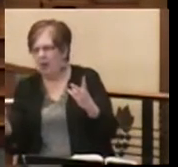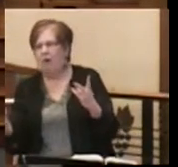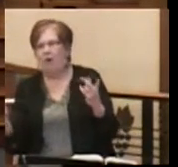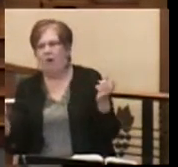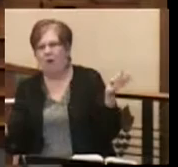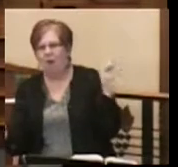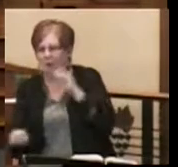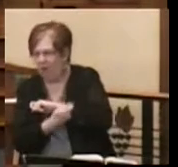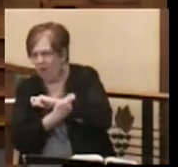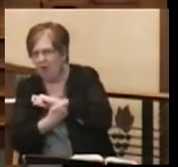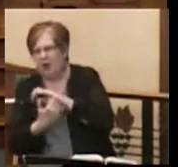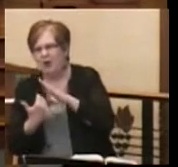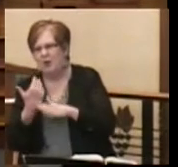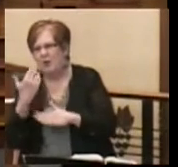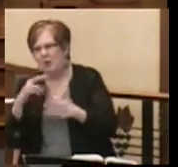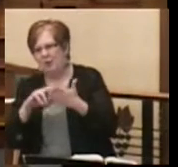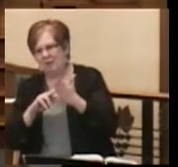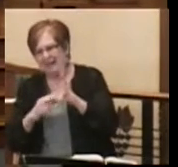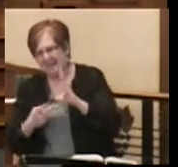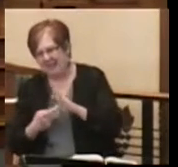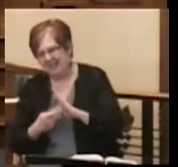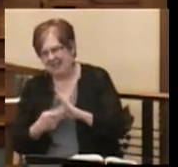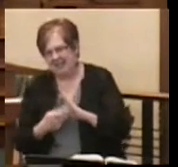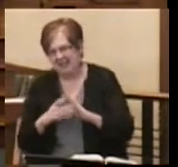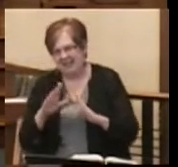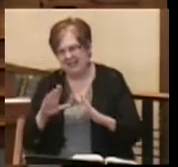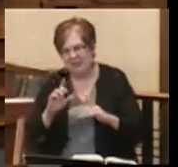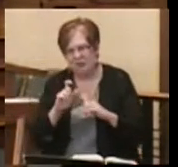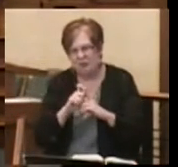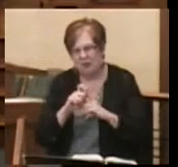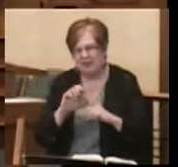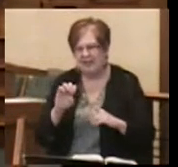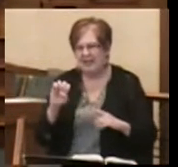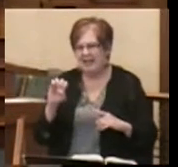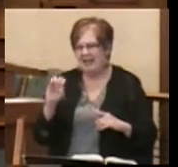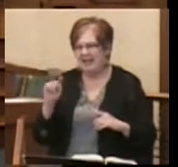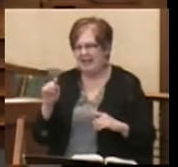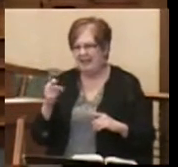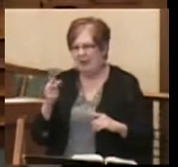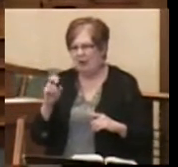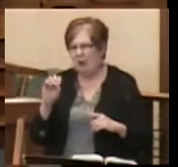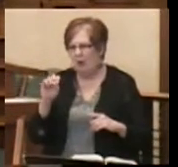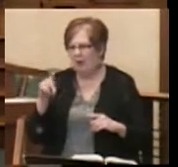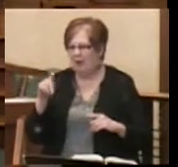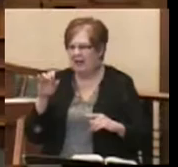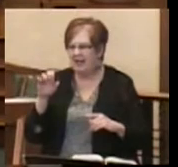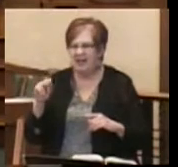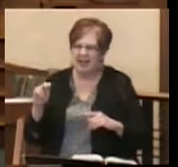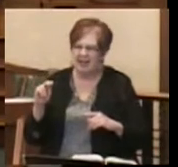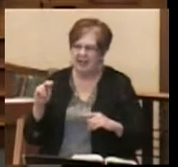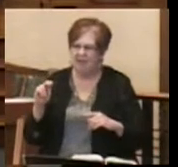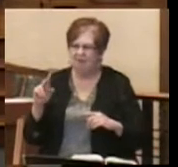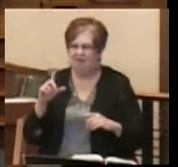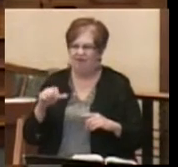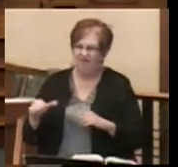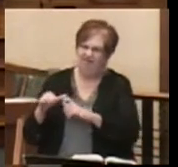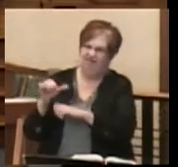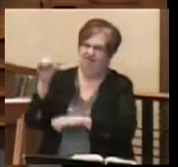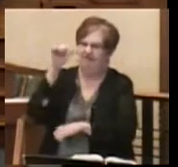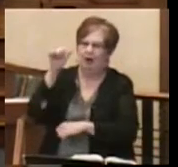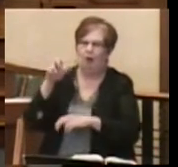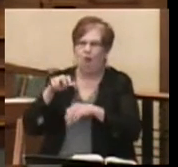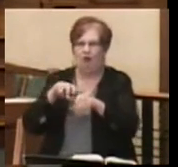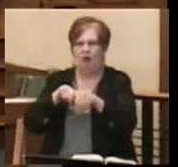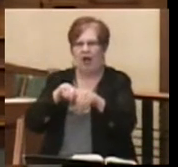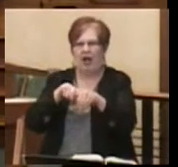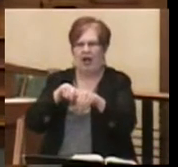new meaning. An Ethiopian official is riding in a chariot one day reading the very